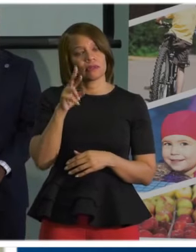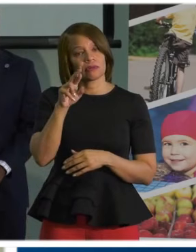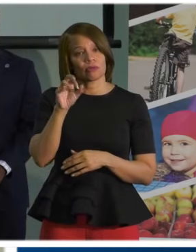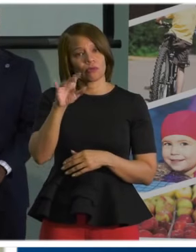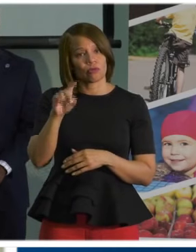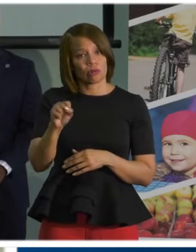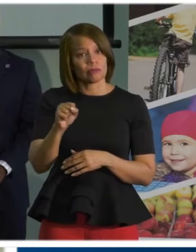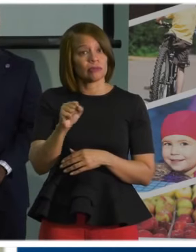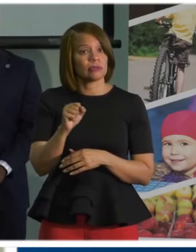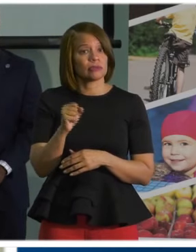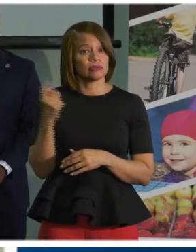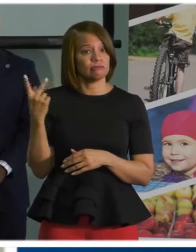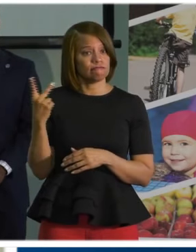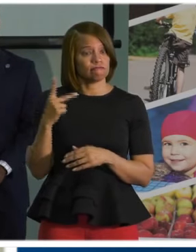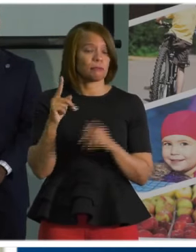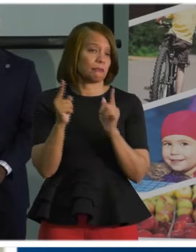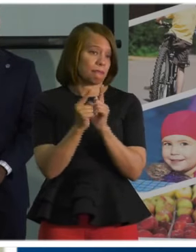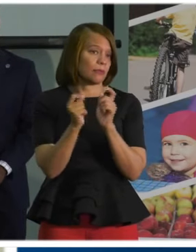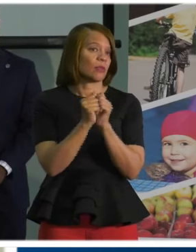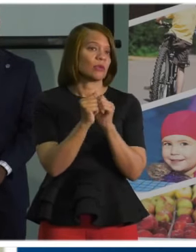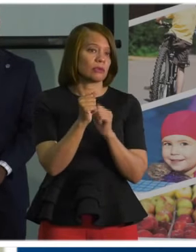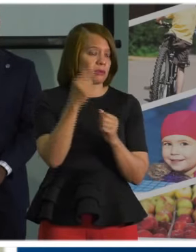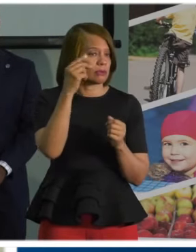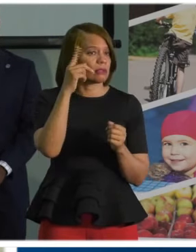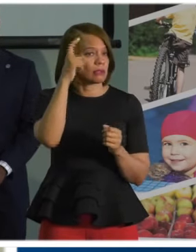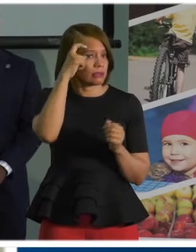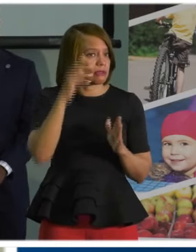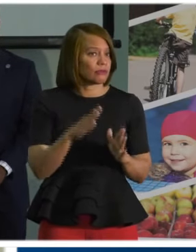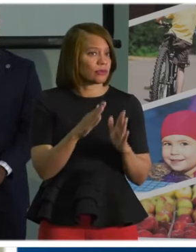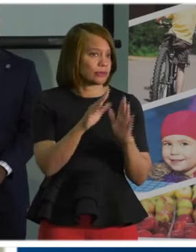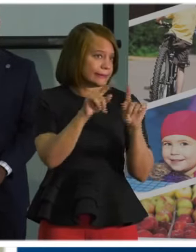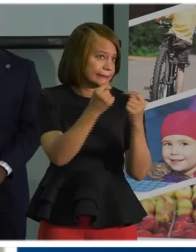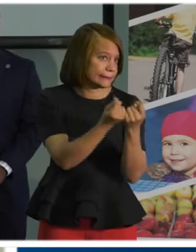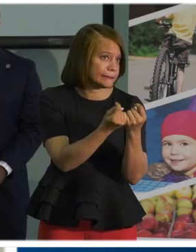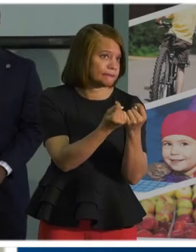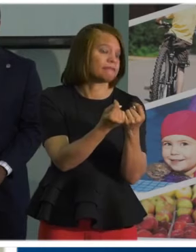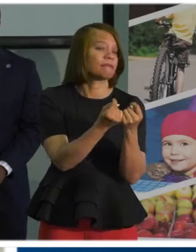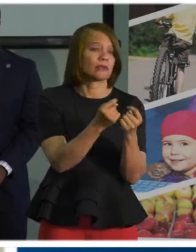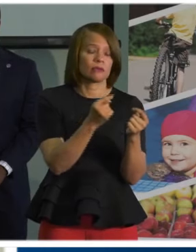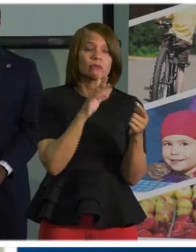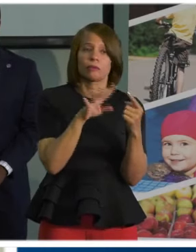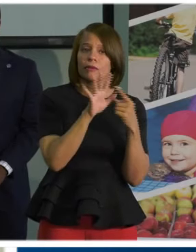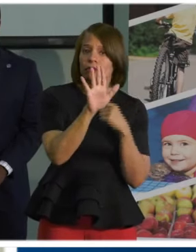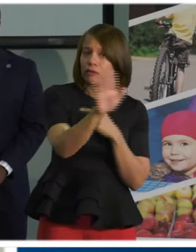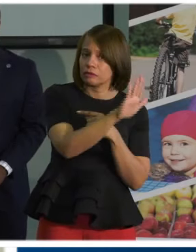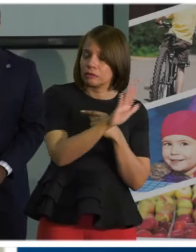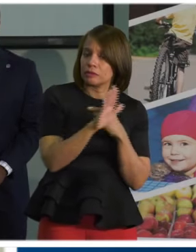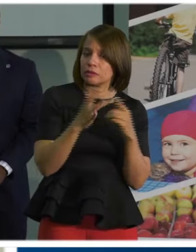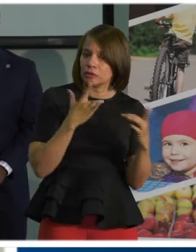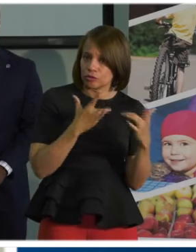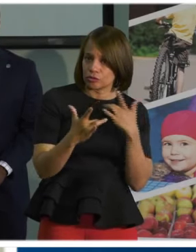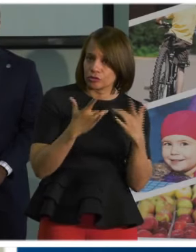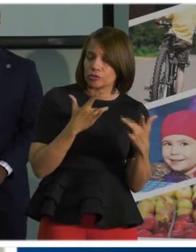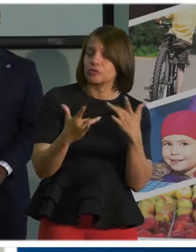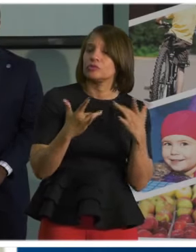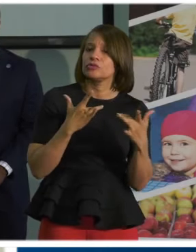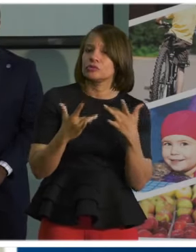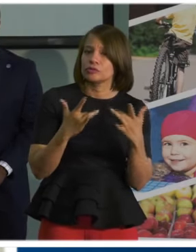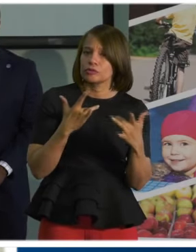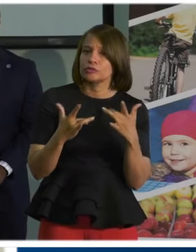uh, he and his team this morning talking about, uh, what they're seeing, their, their concerns, uh, in, in, um,